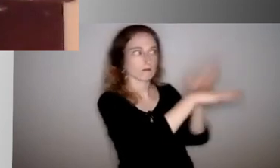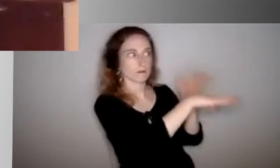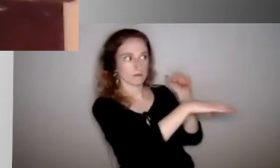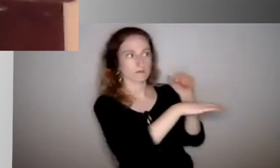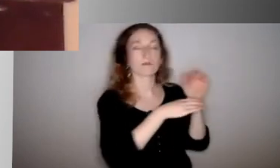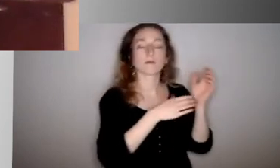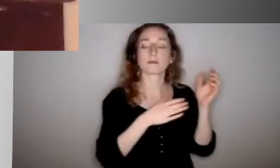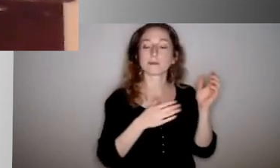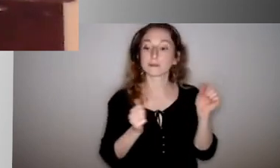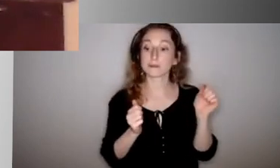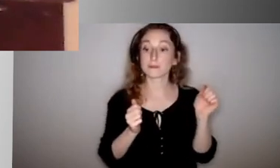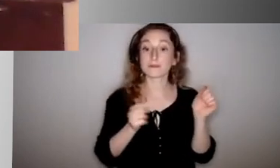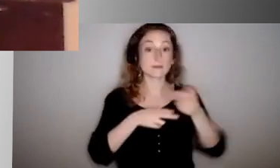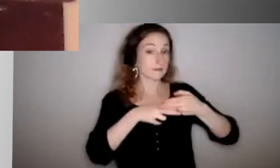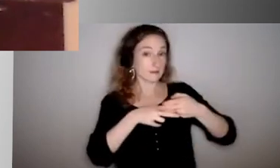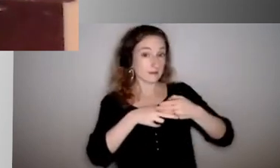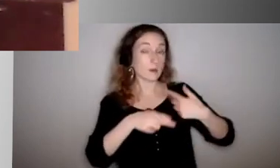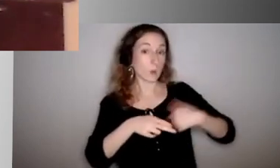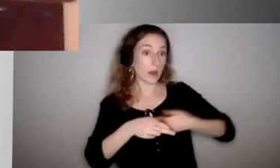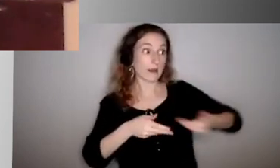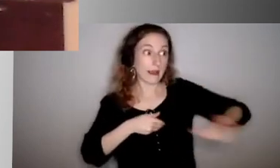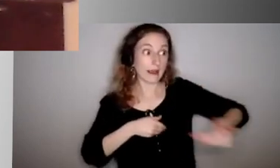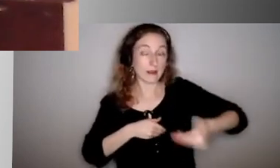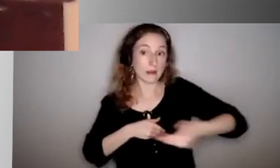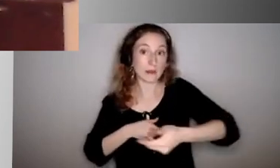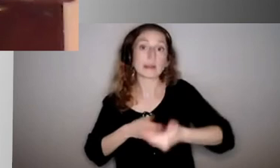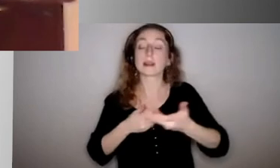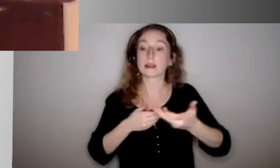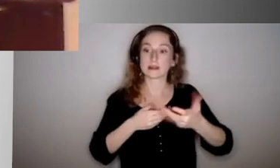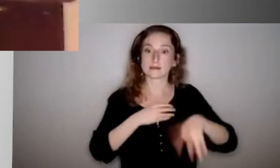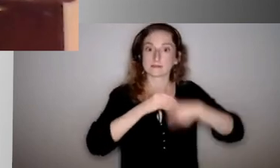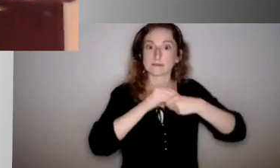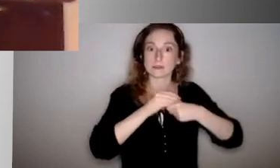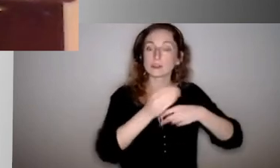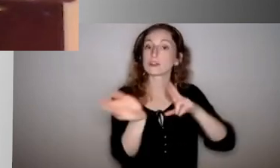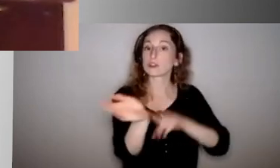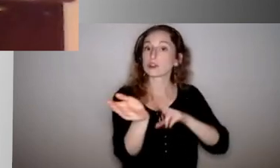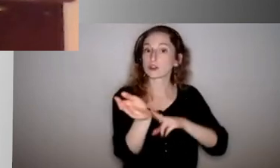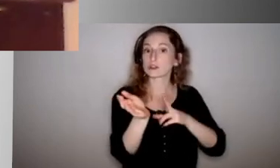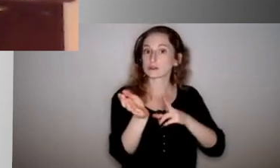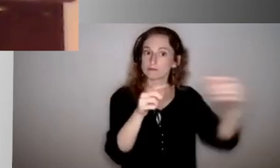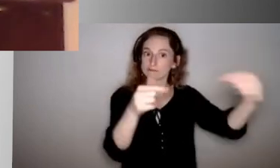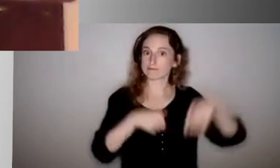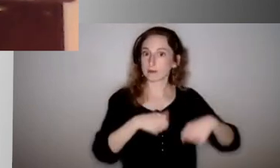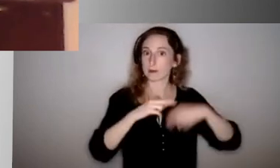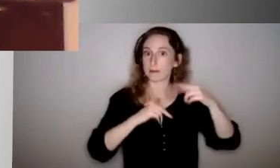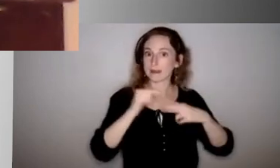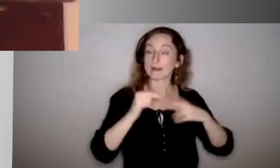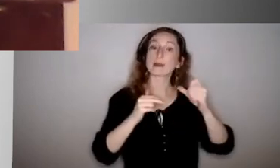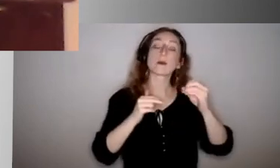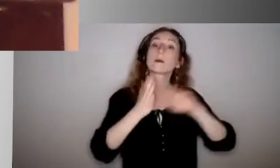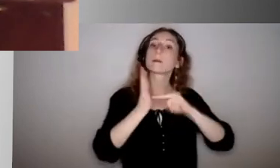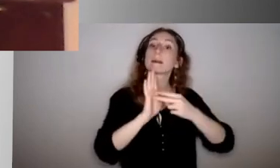In the short term, we are actually hiring an additional nurse to be in our building so that our lead nurse can go